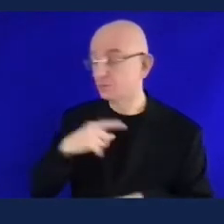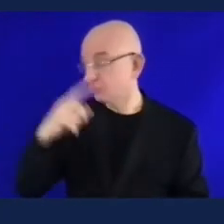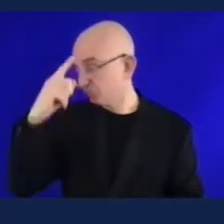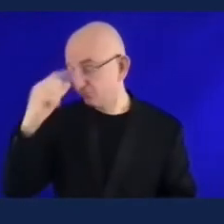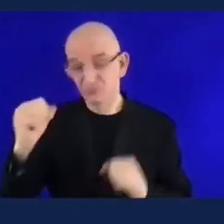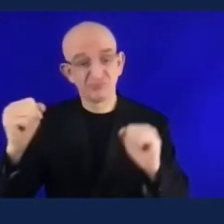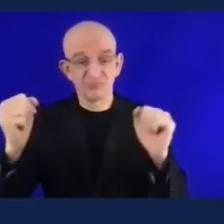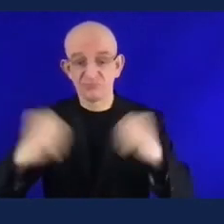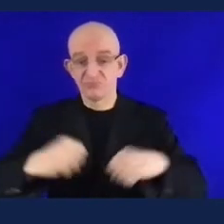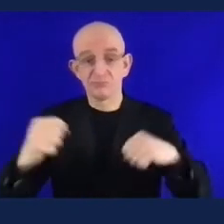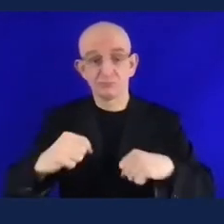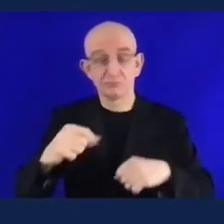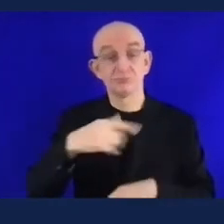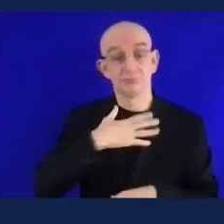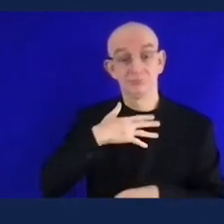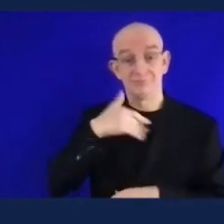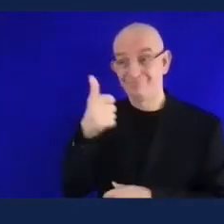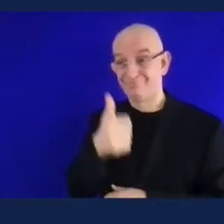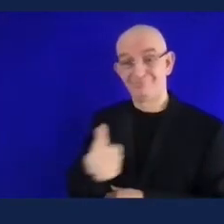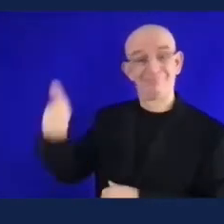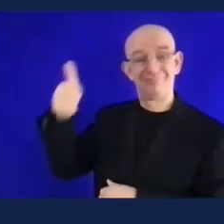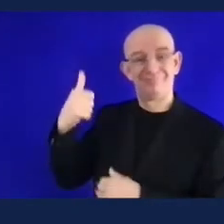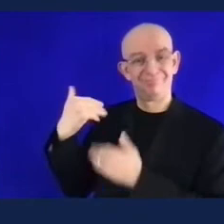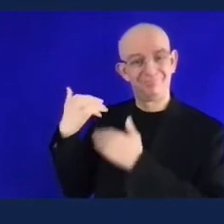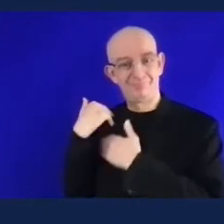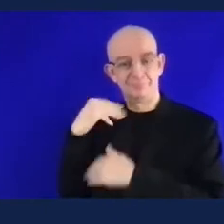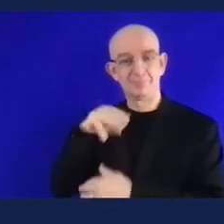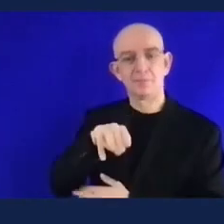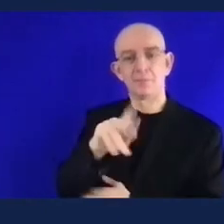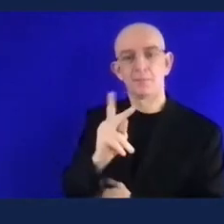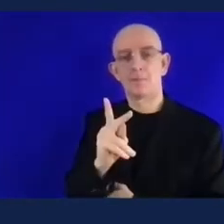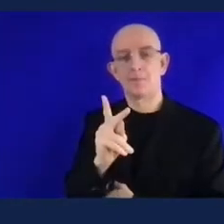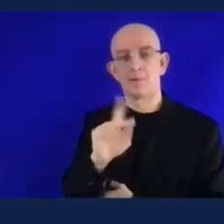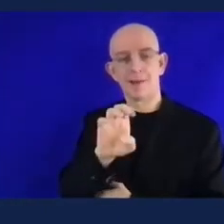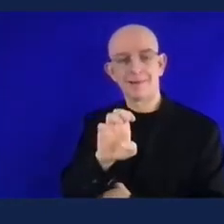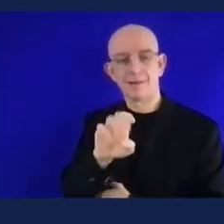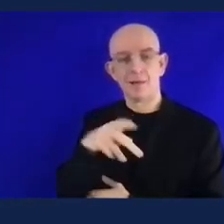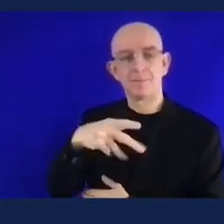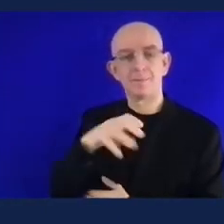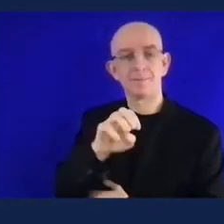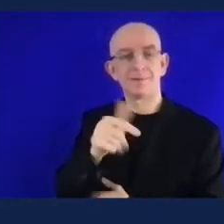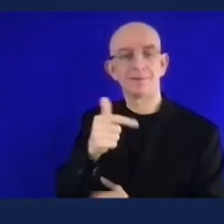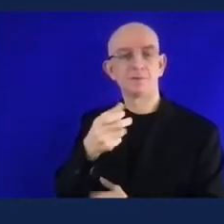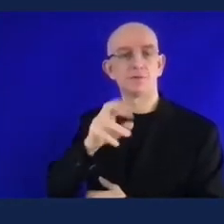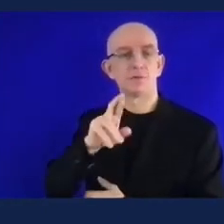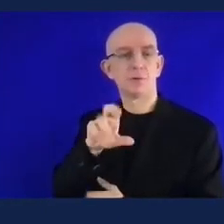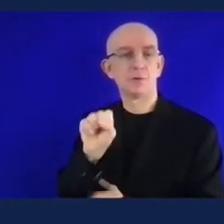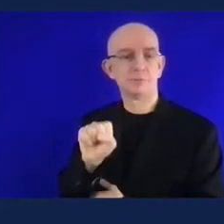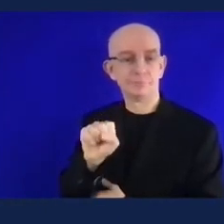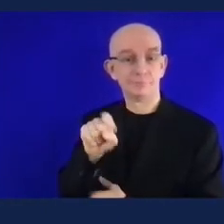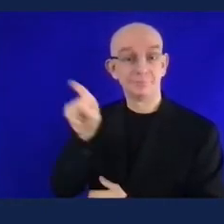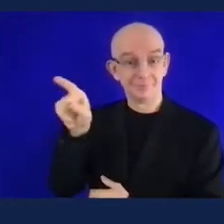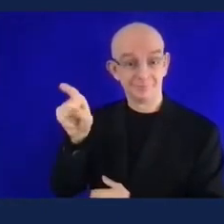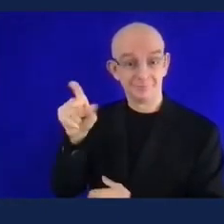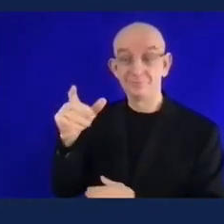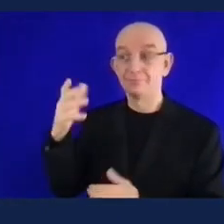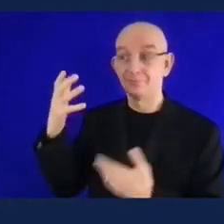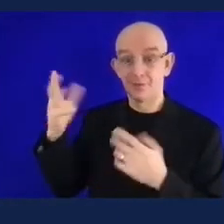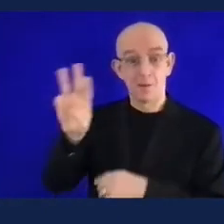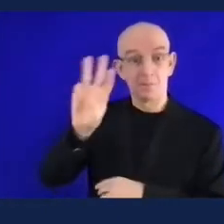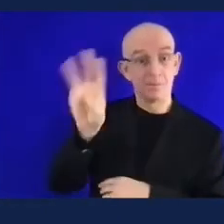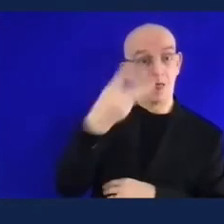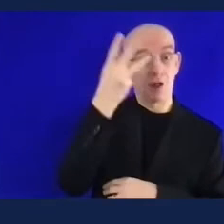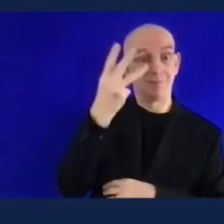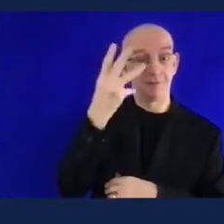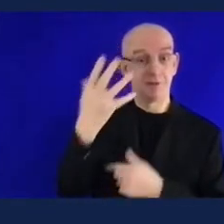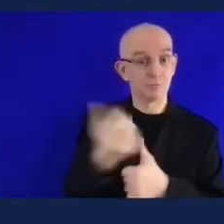the end of the day i'm someone without a disability i can't be the one leading the way if i'm not getting the right views from the community so it's really